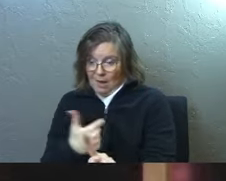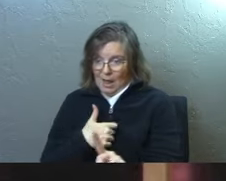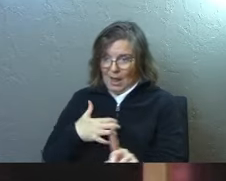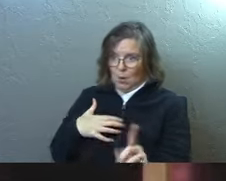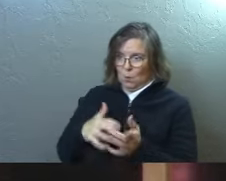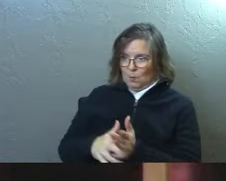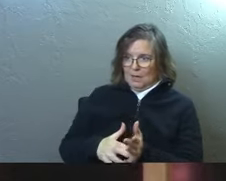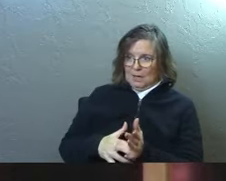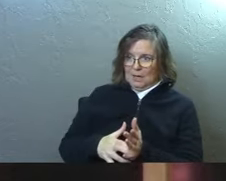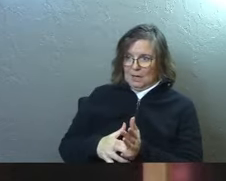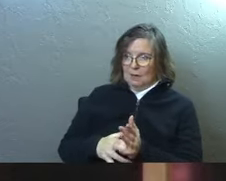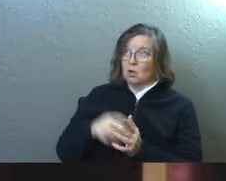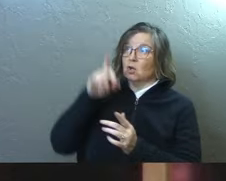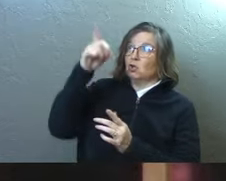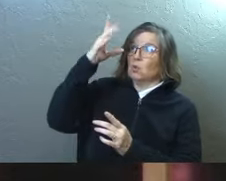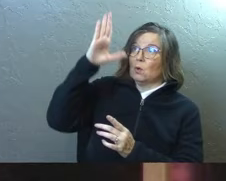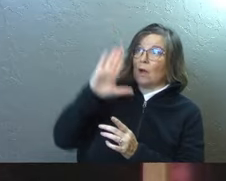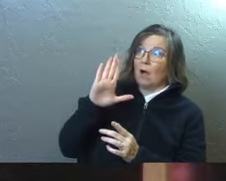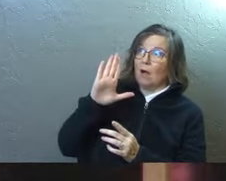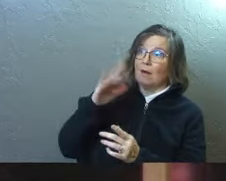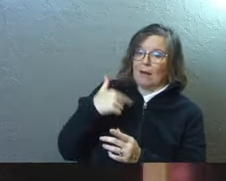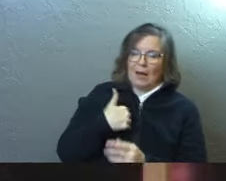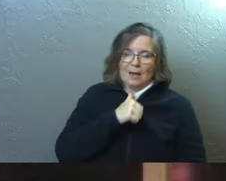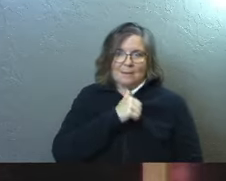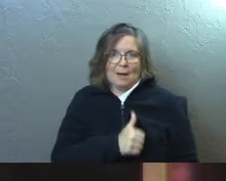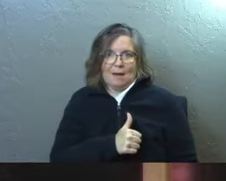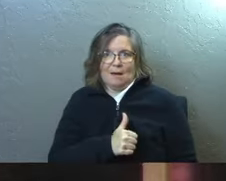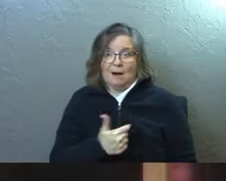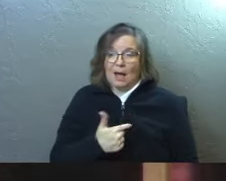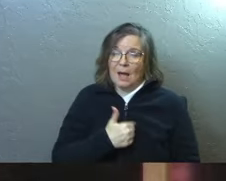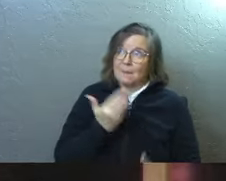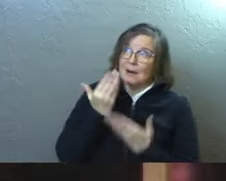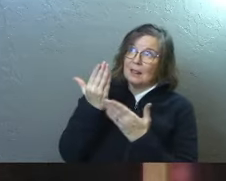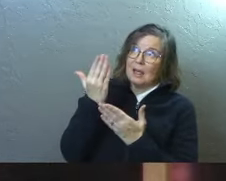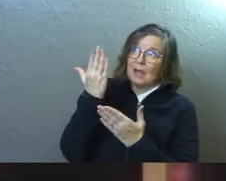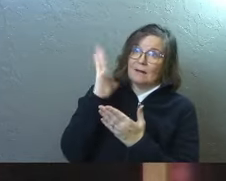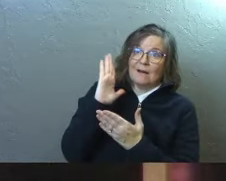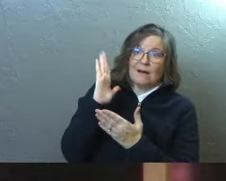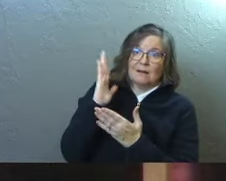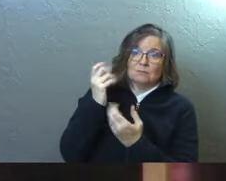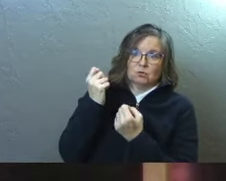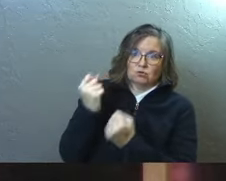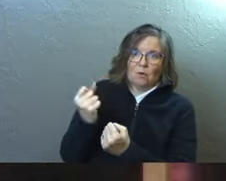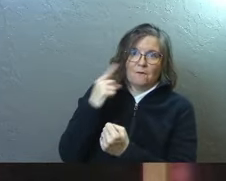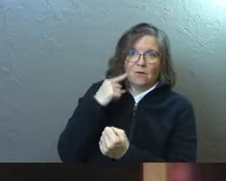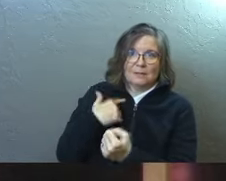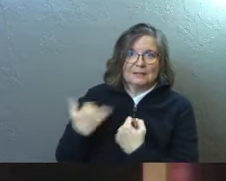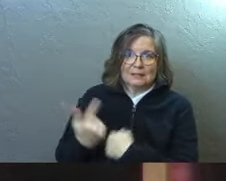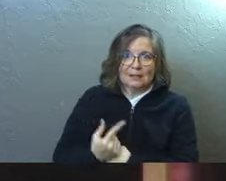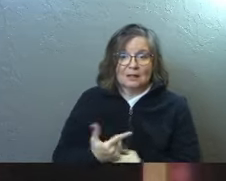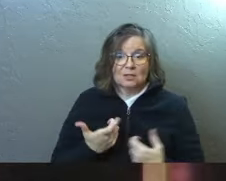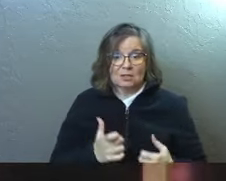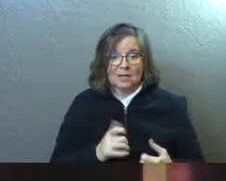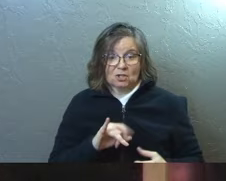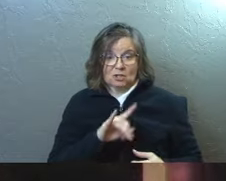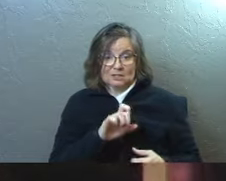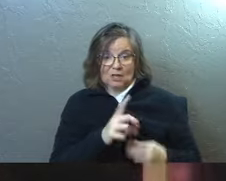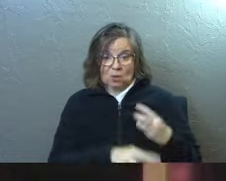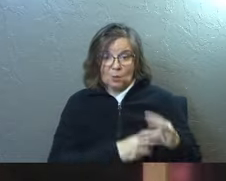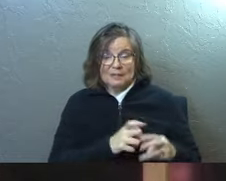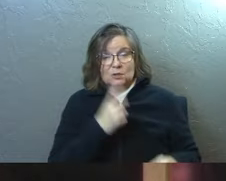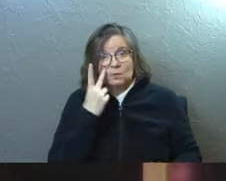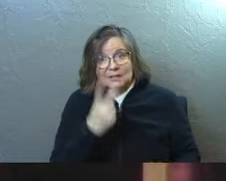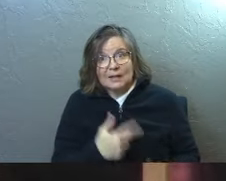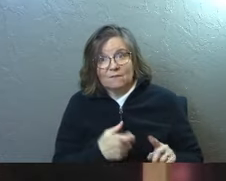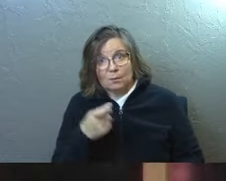You are God and I am not today, right? Like, I'm going to let that happen. And chances are, the Jakes of this world